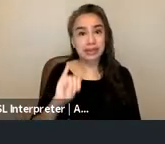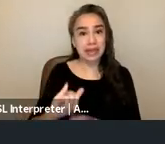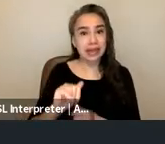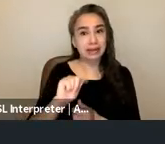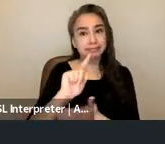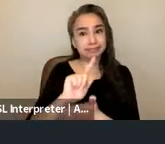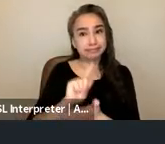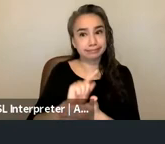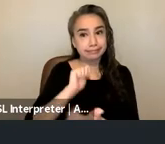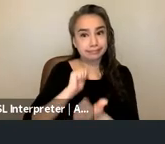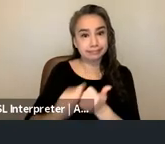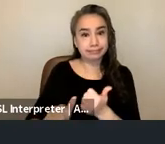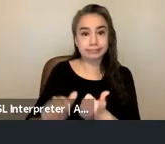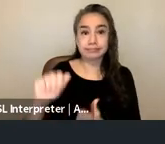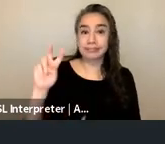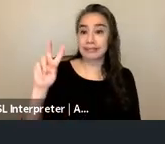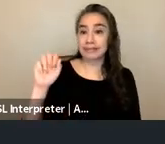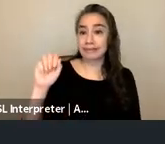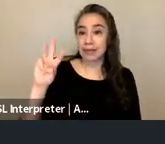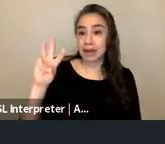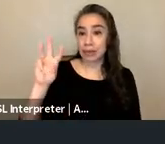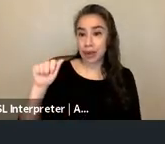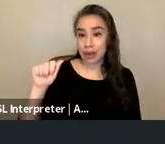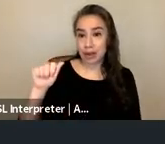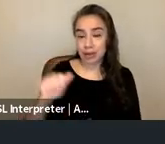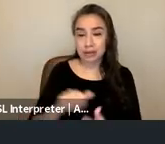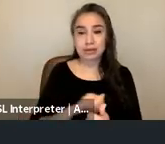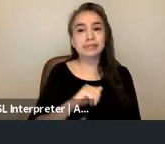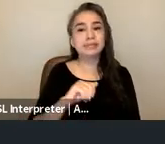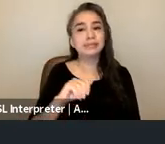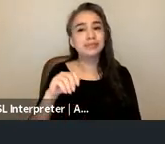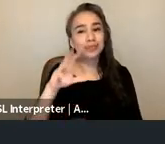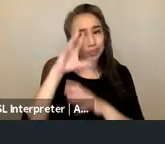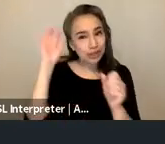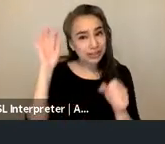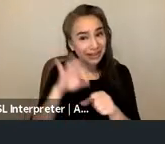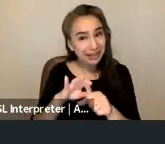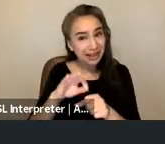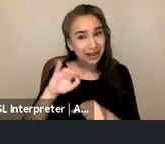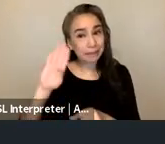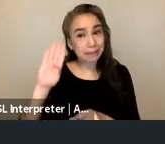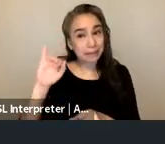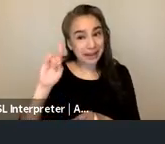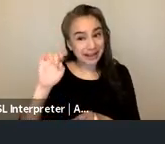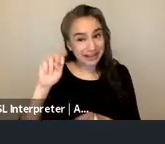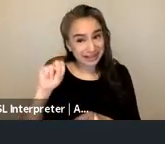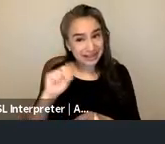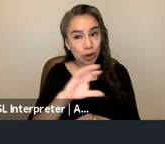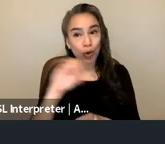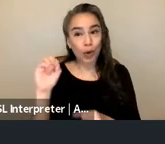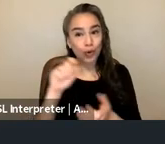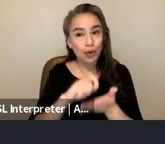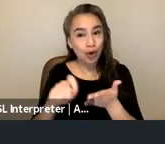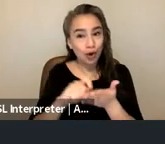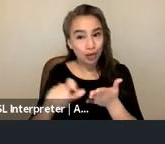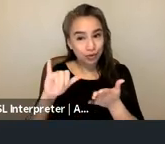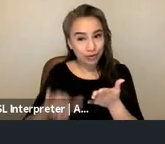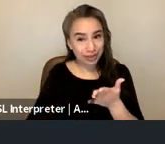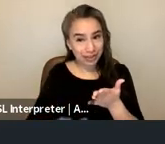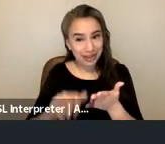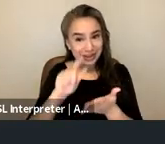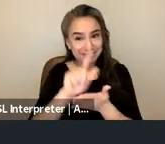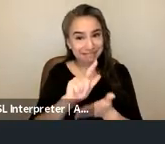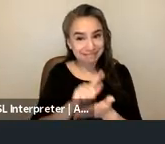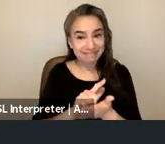women act would pass um co-authored by um president-elect joe biden um and it was really considered a victory